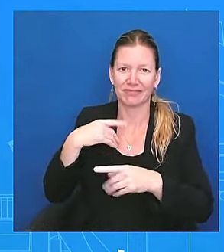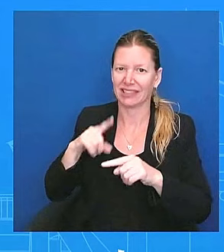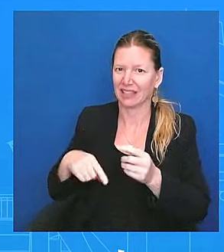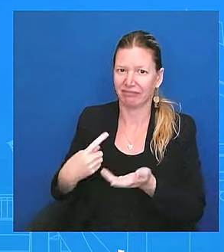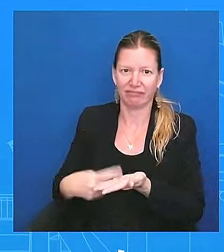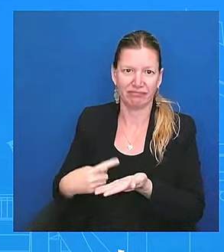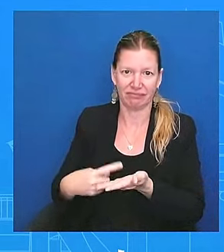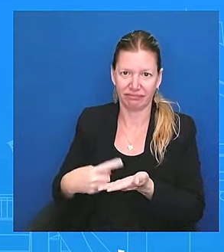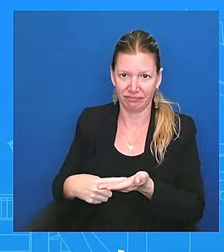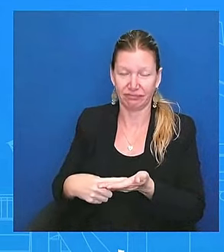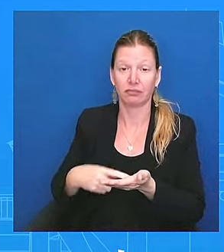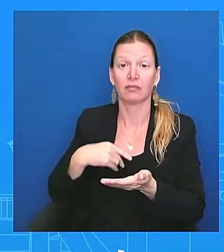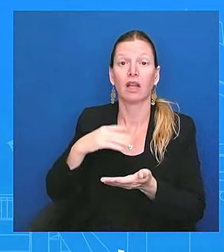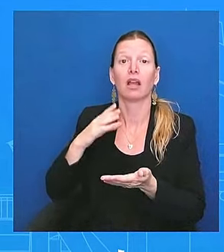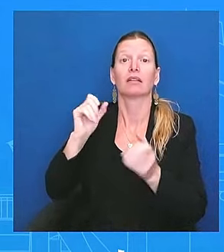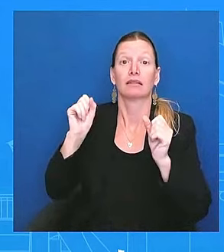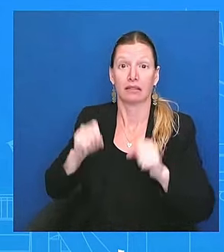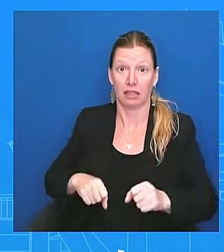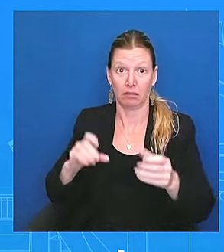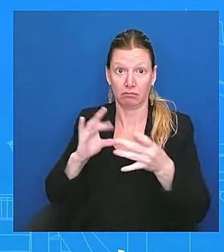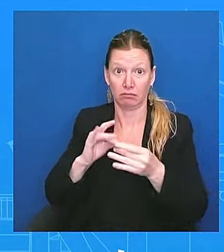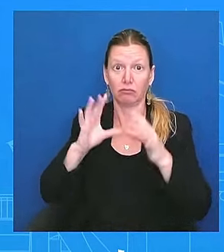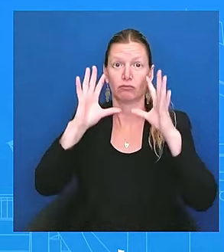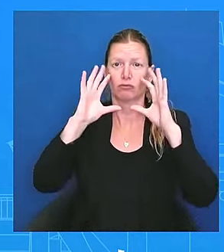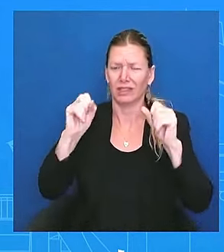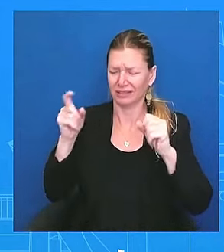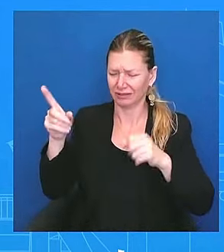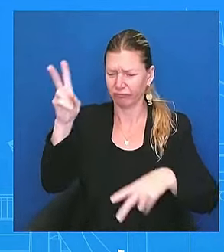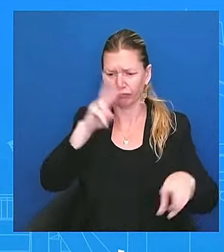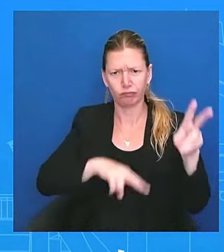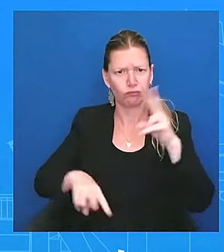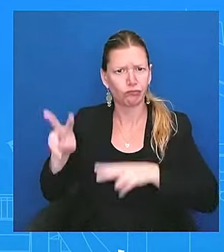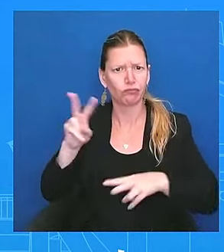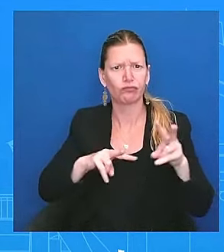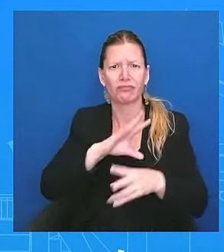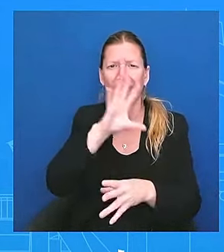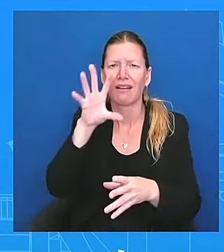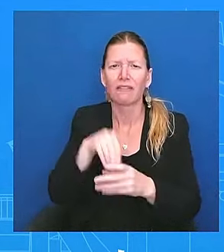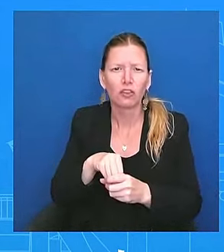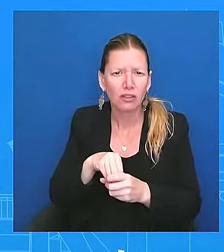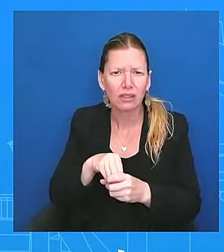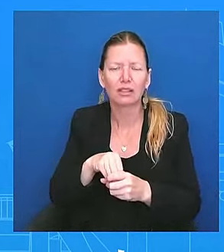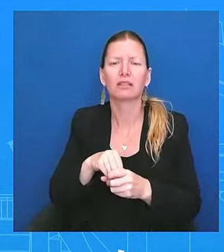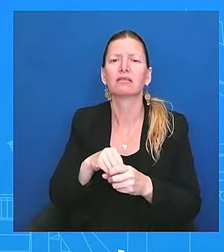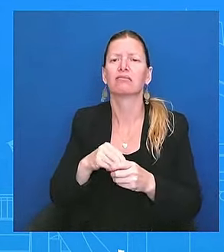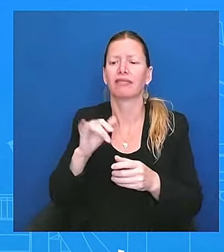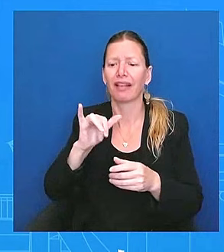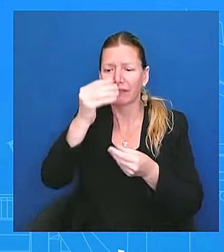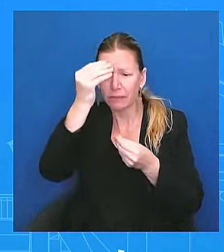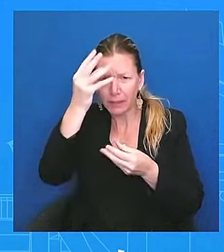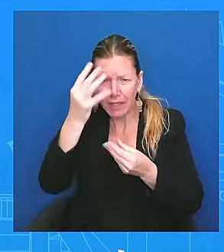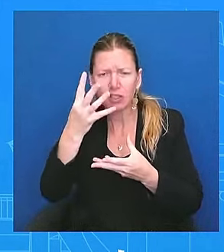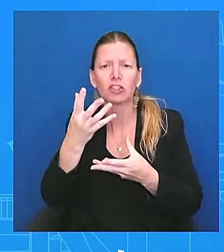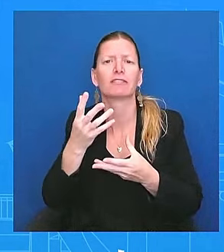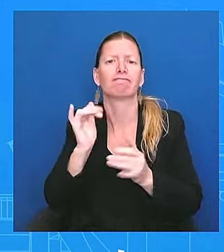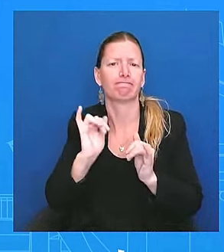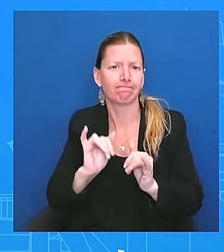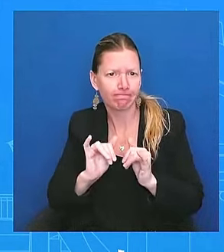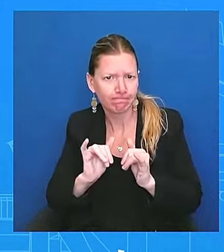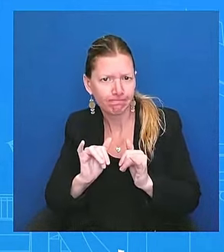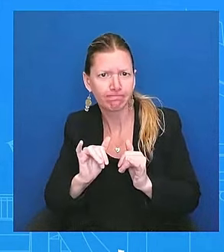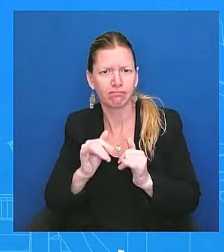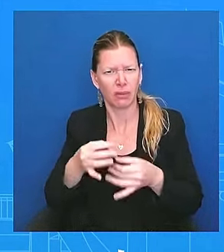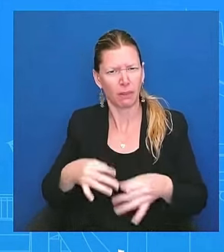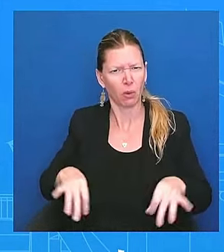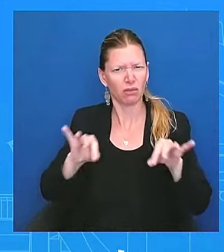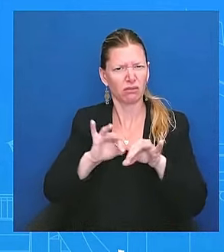everything, takes in all the information. It's important to him to do so. I don't want to get into hypotheticals here. That's not what I'm here to